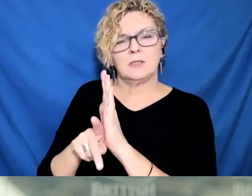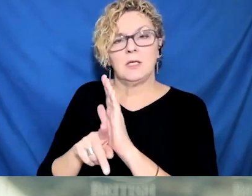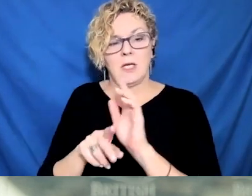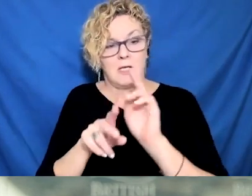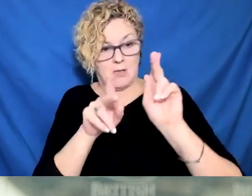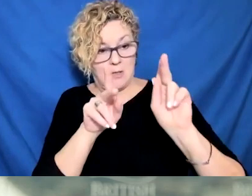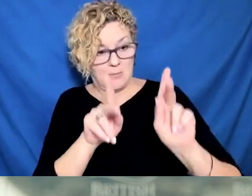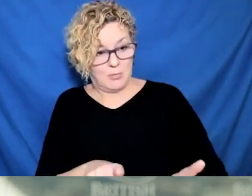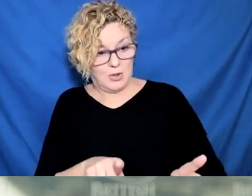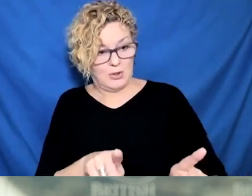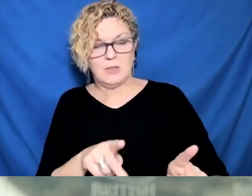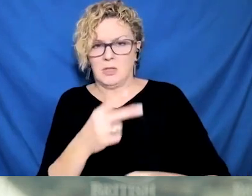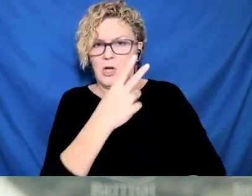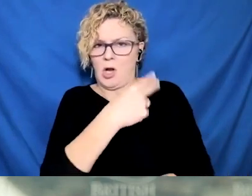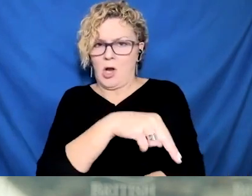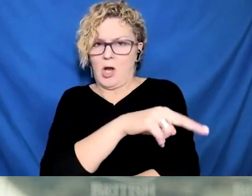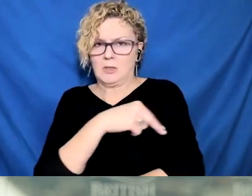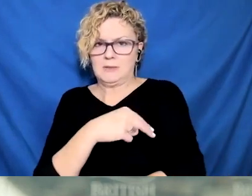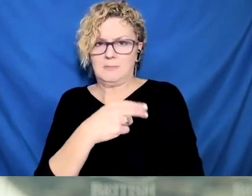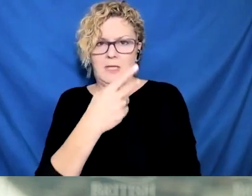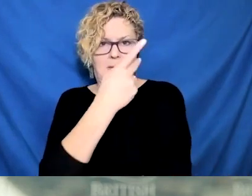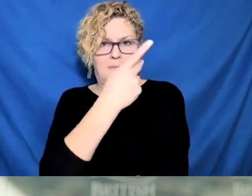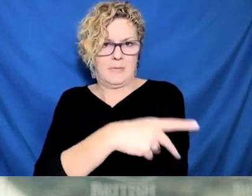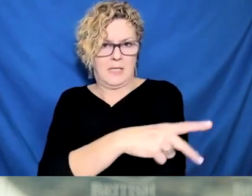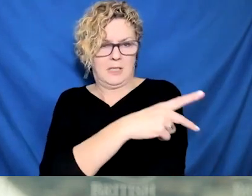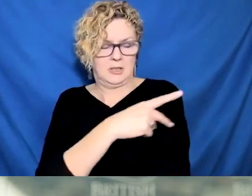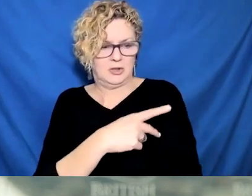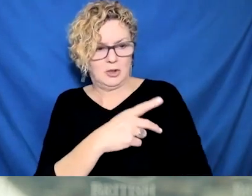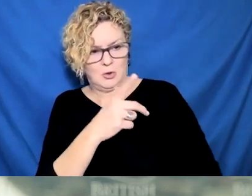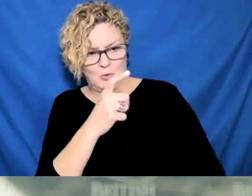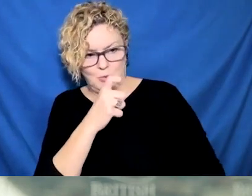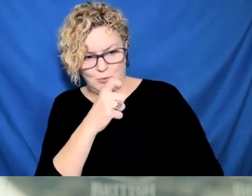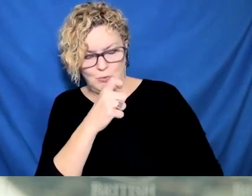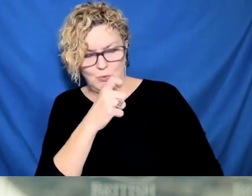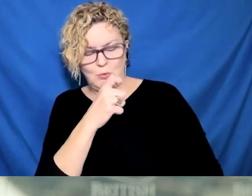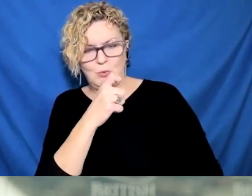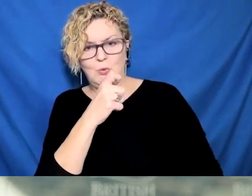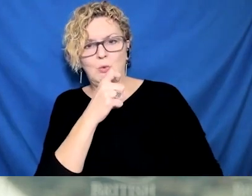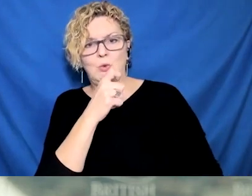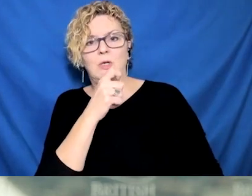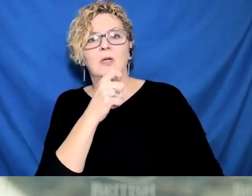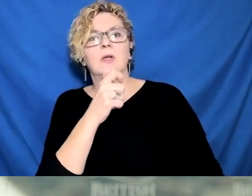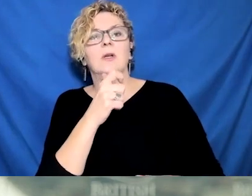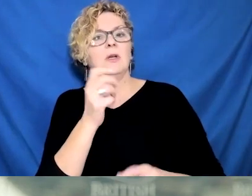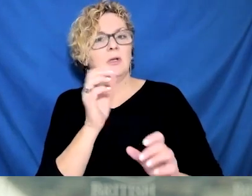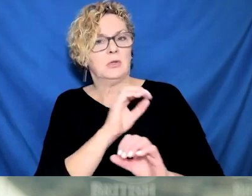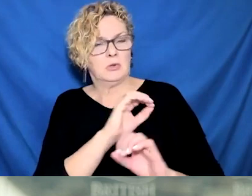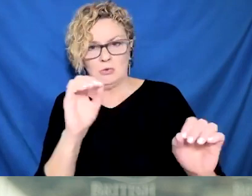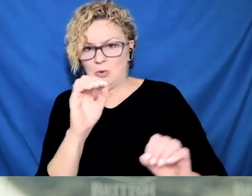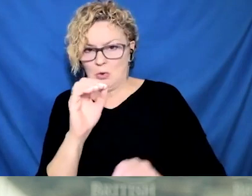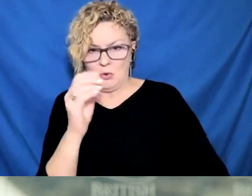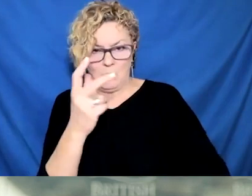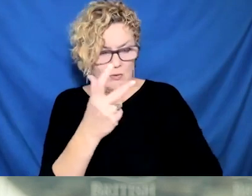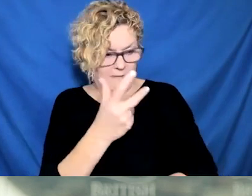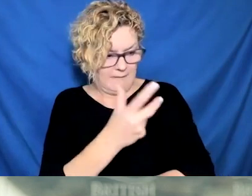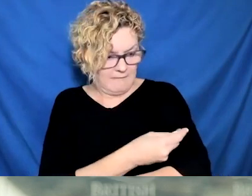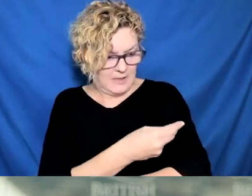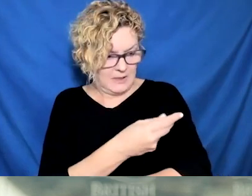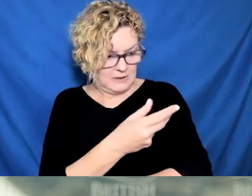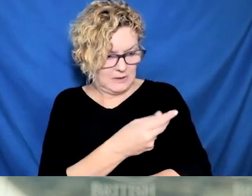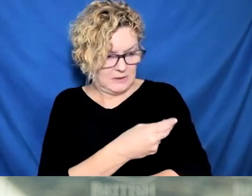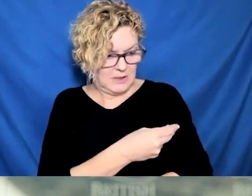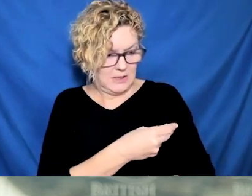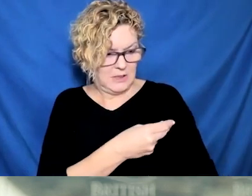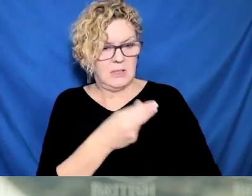the update yesterday, 891 hospitalized positive for COVID-19 yesterday in that announcement, our hospitalization